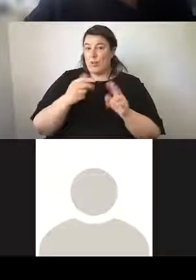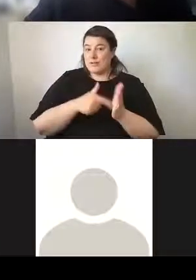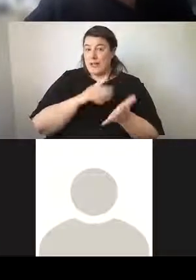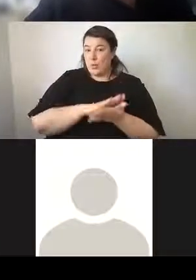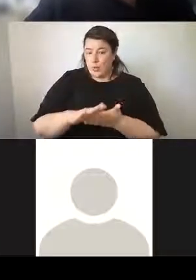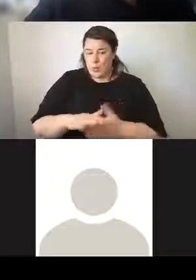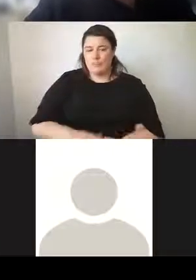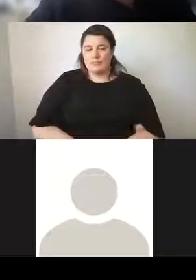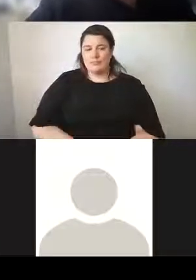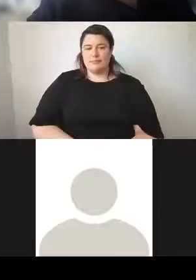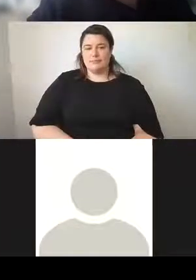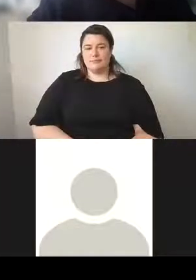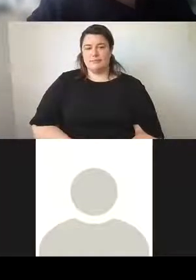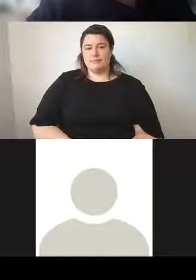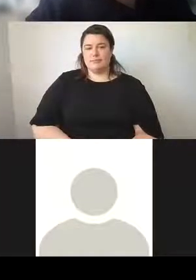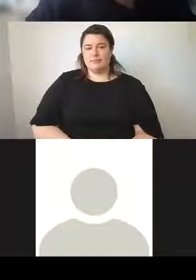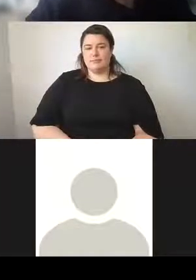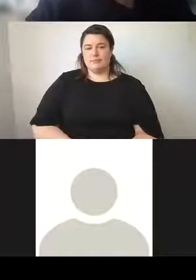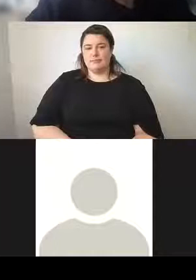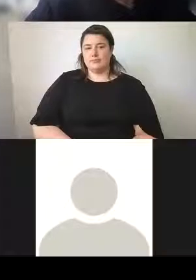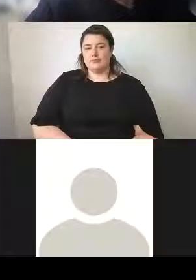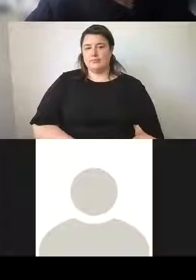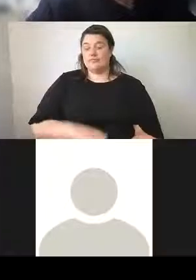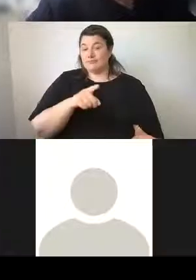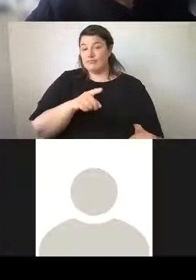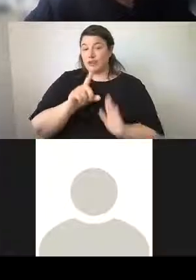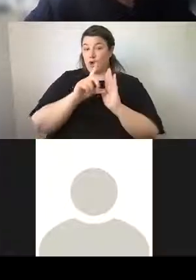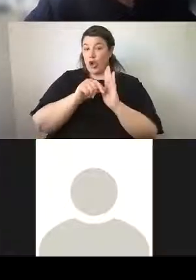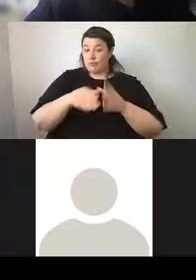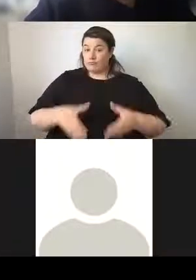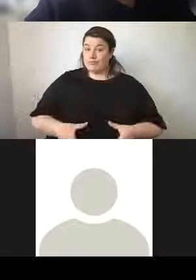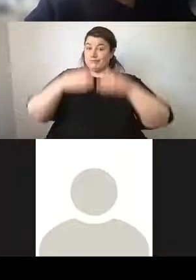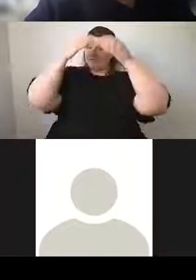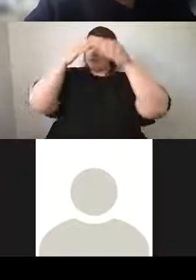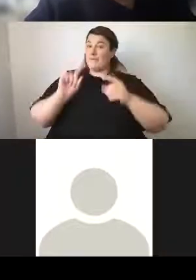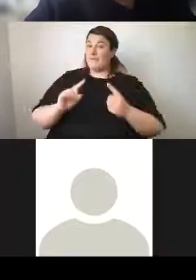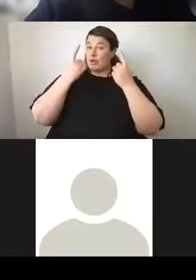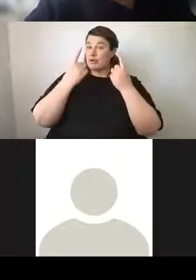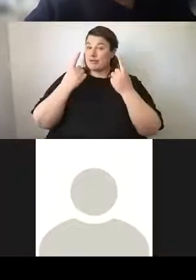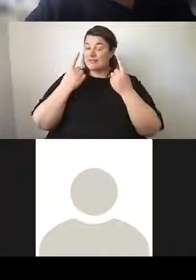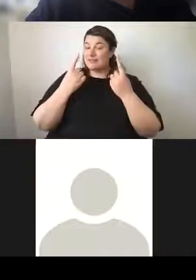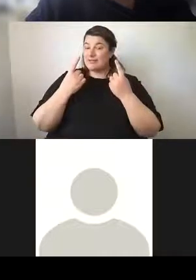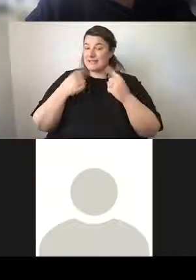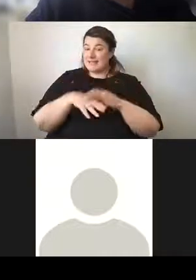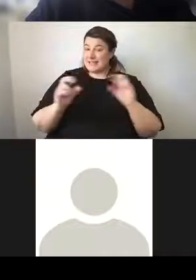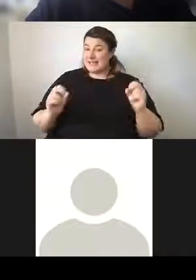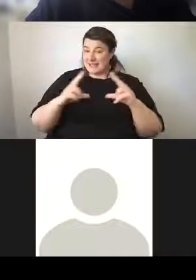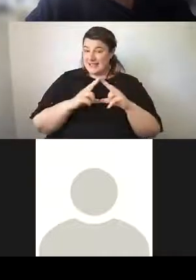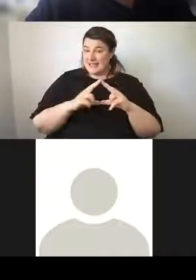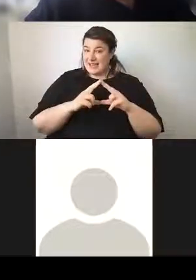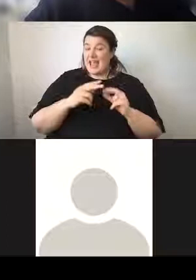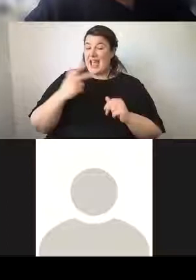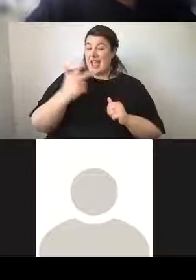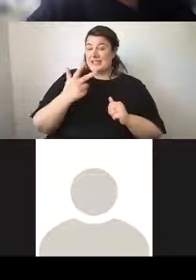Sydney Town Hall was the first clock tower to be erected in Sydney. And in 1873, although unfinished,